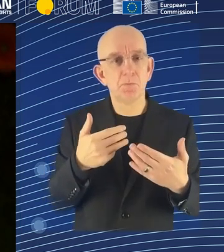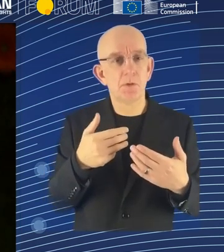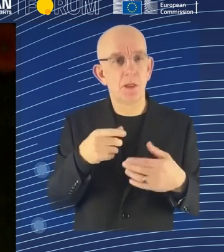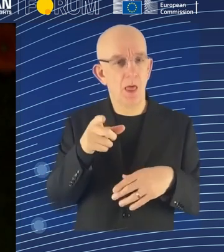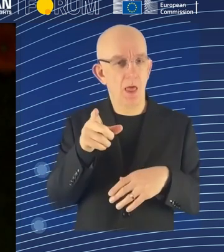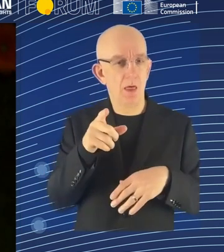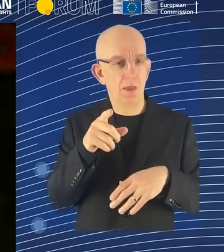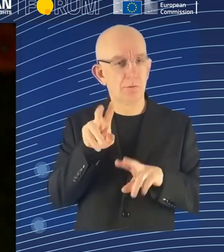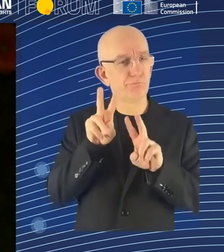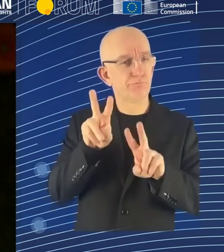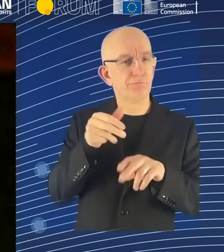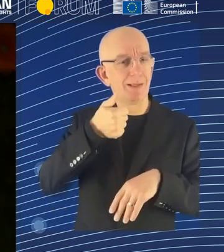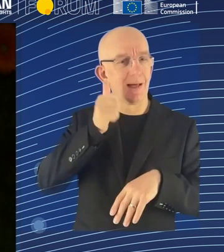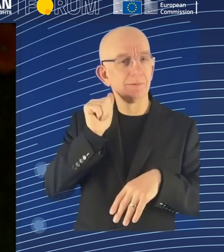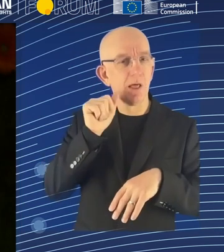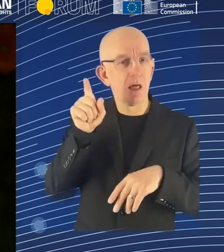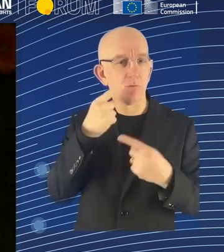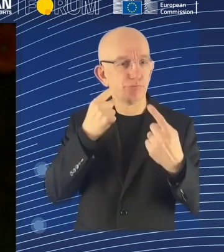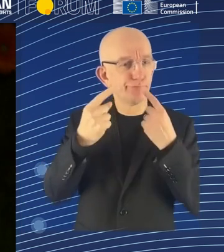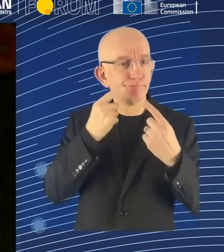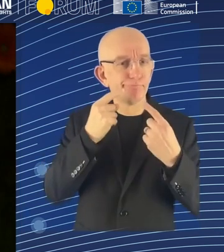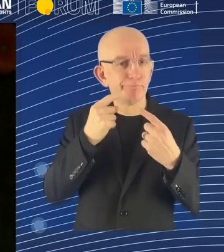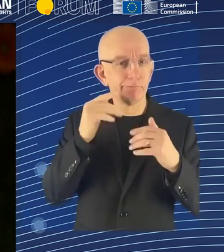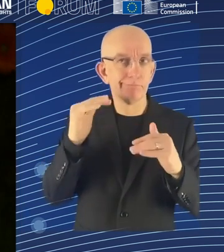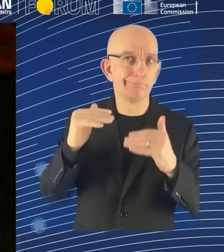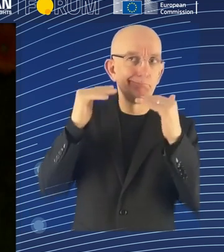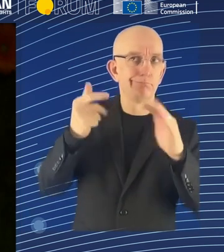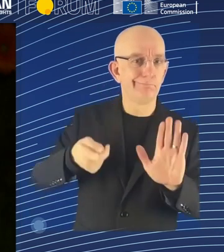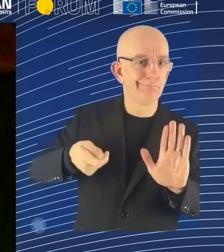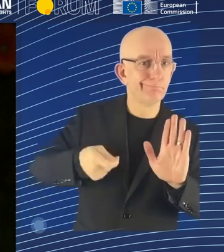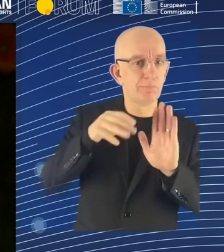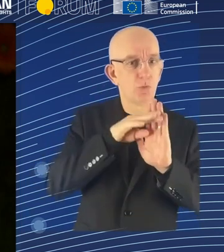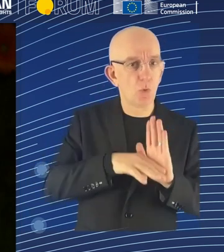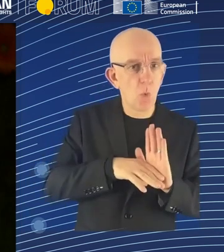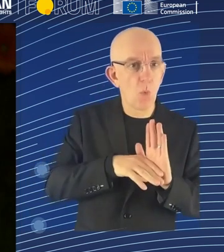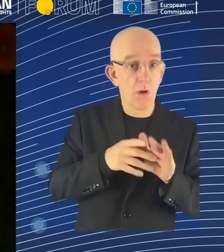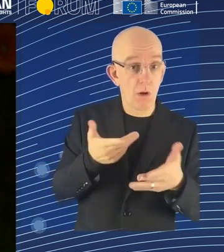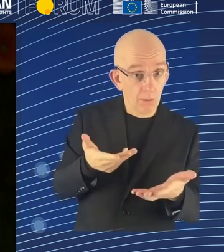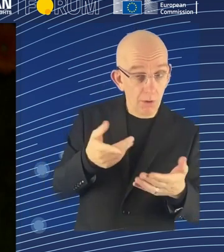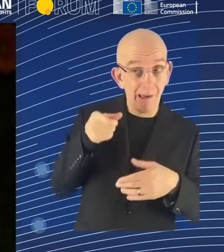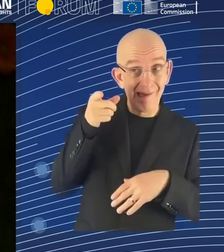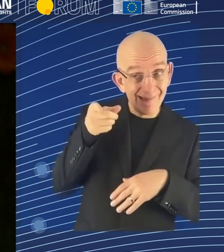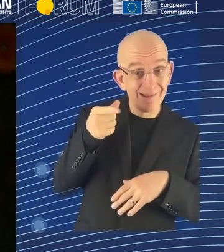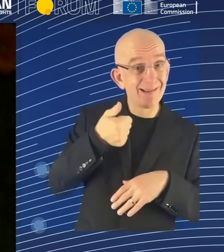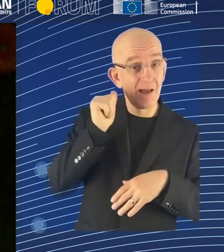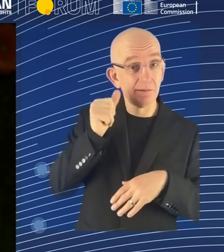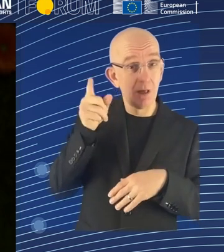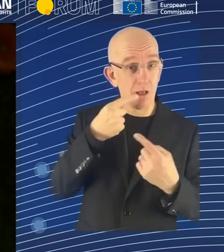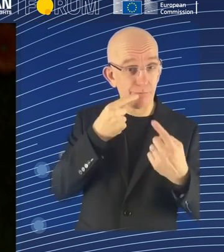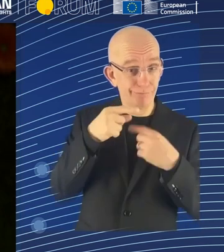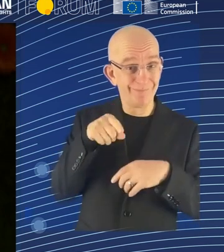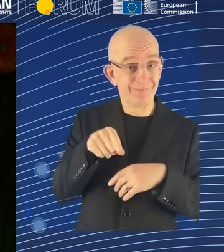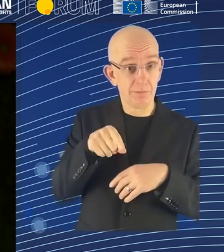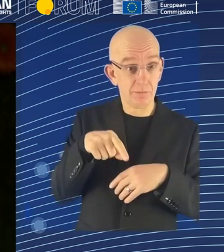Assembly is doing something. So, the thing is that how, also in this global forum, how we,